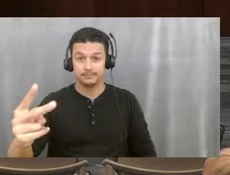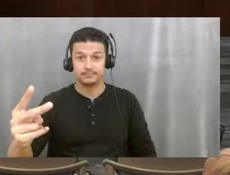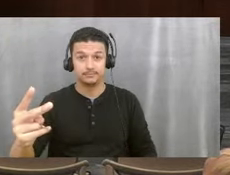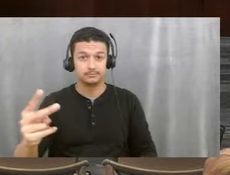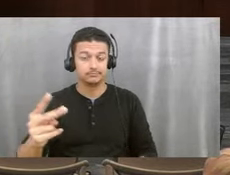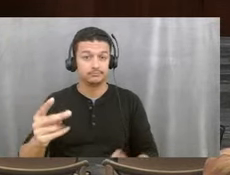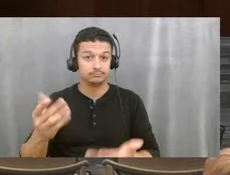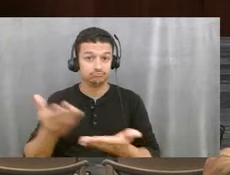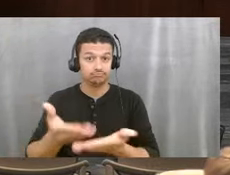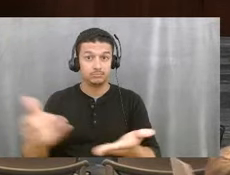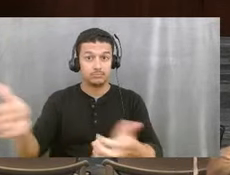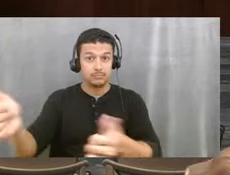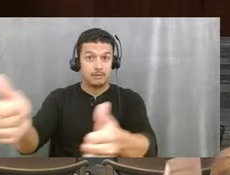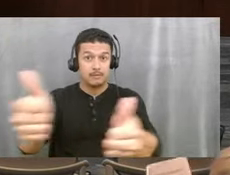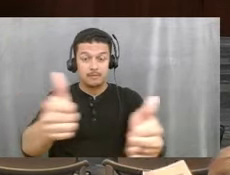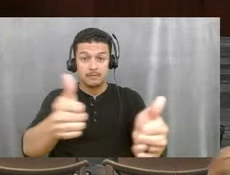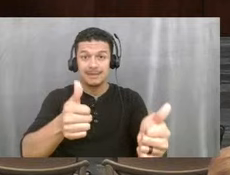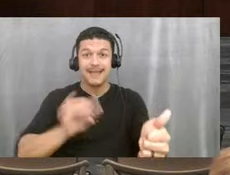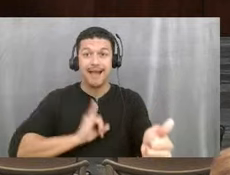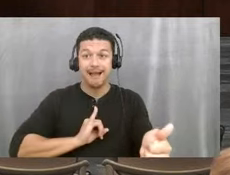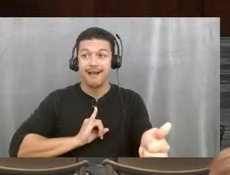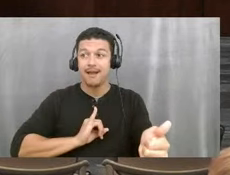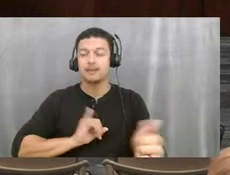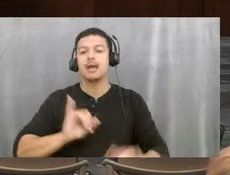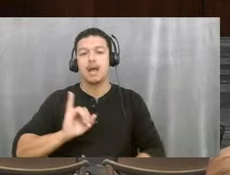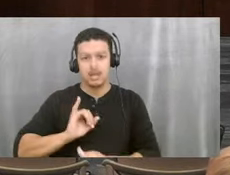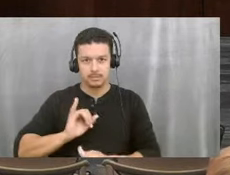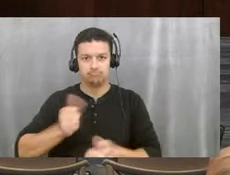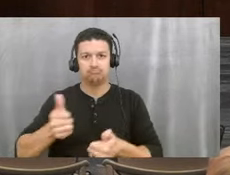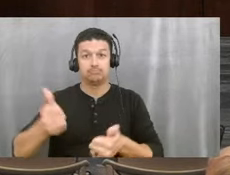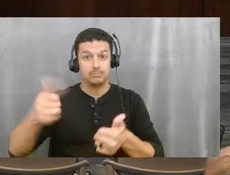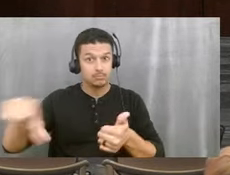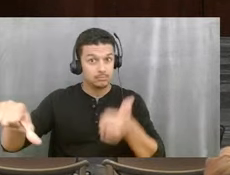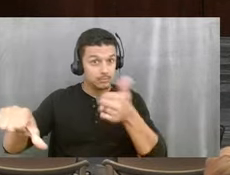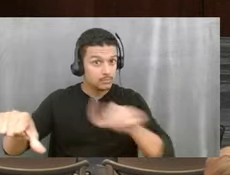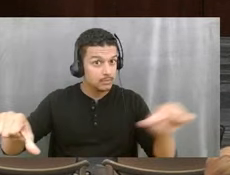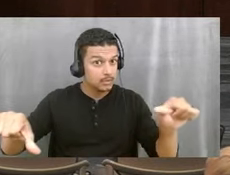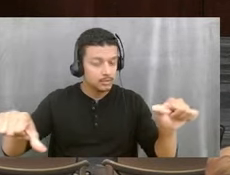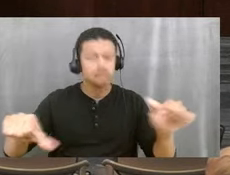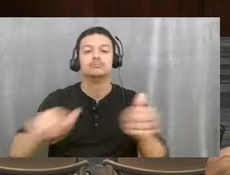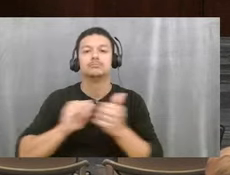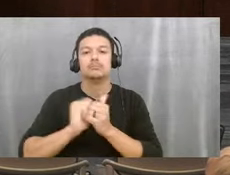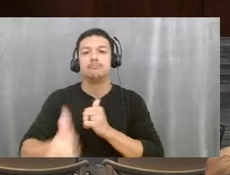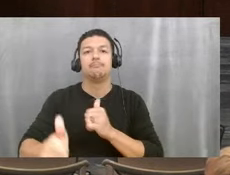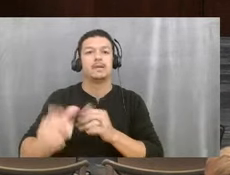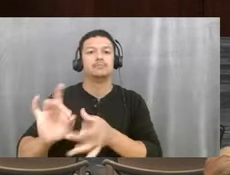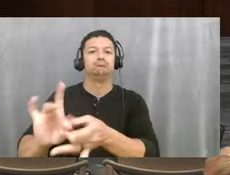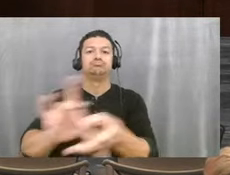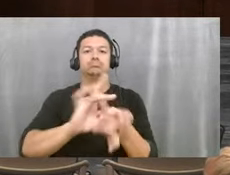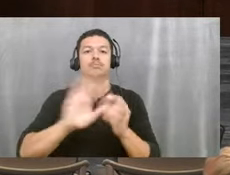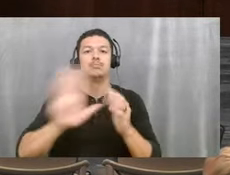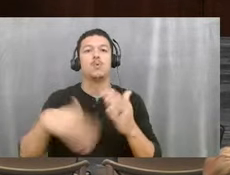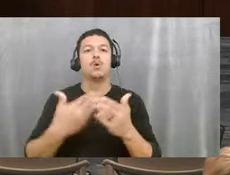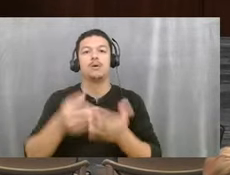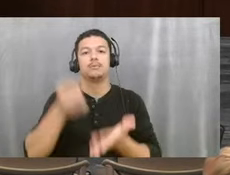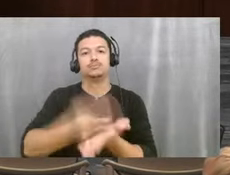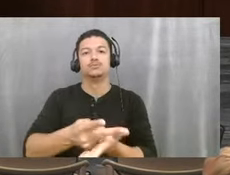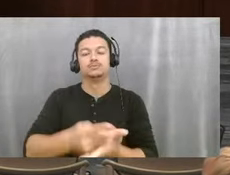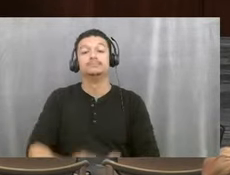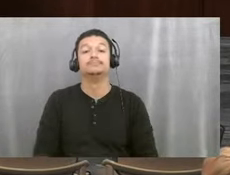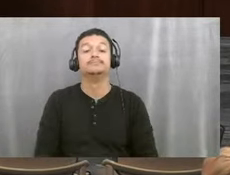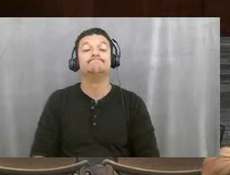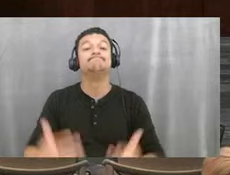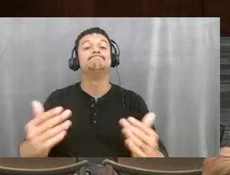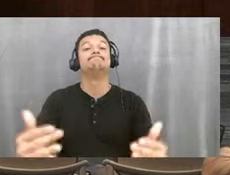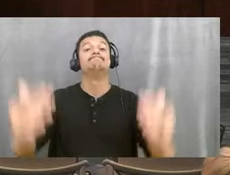All those in favor of the motion, say aye. Aye. Aye. All those opposed, motion passes unanimously and all those items have now been approved. We're now moving on to